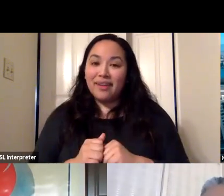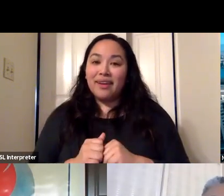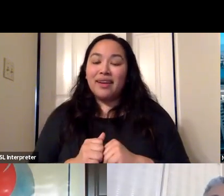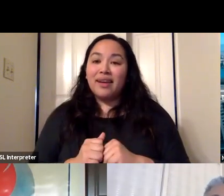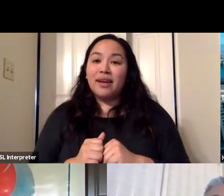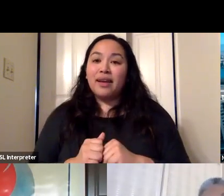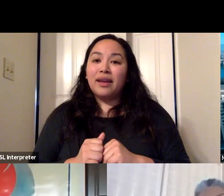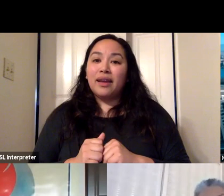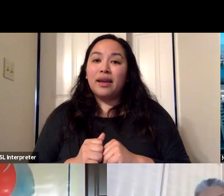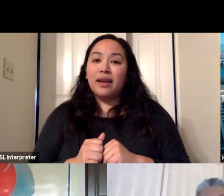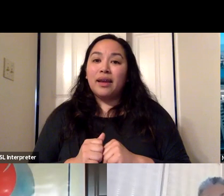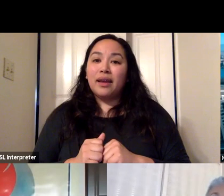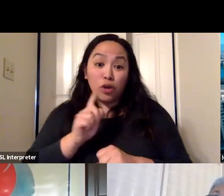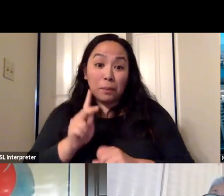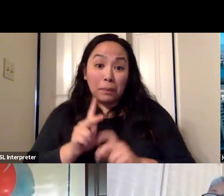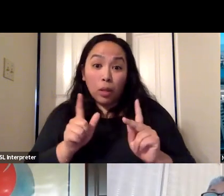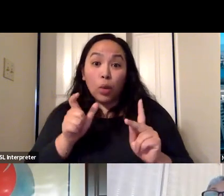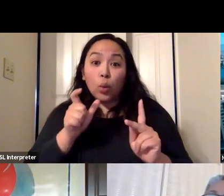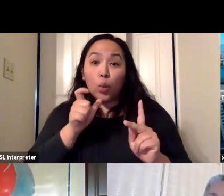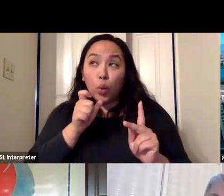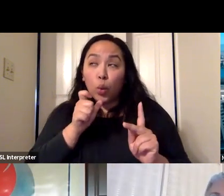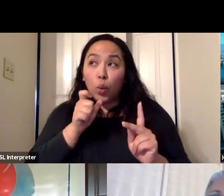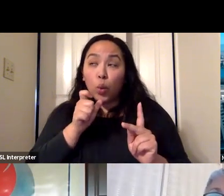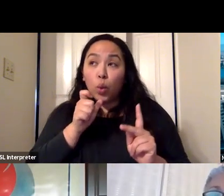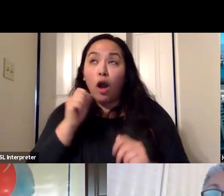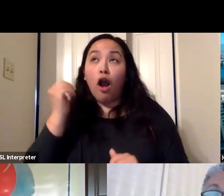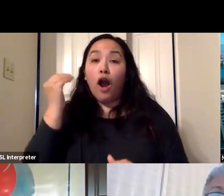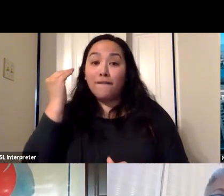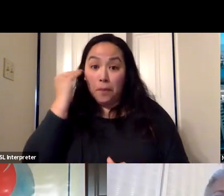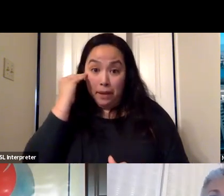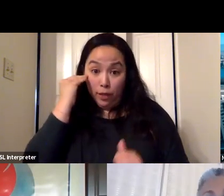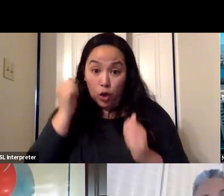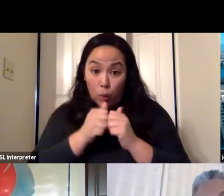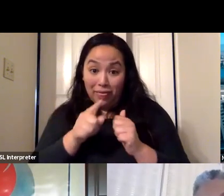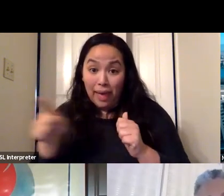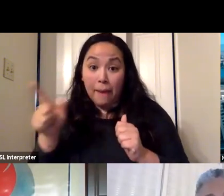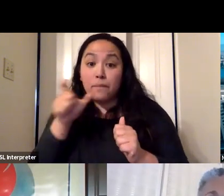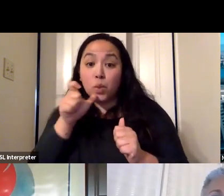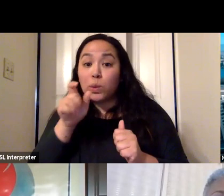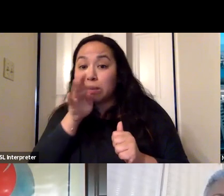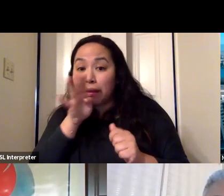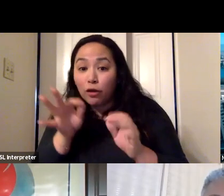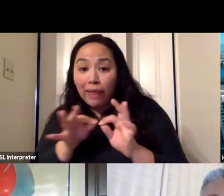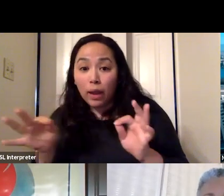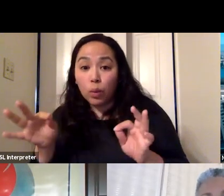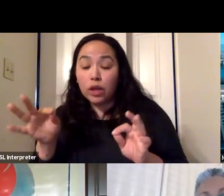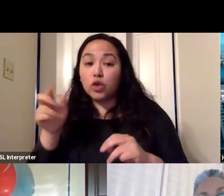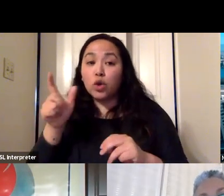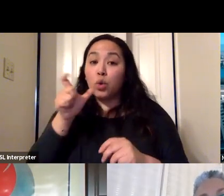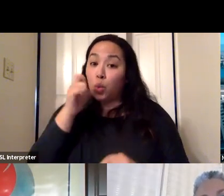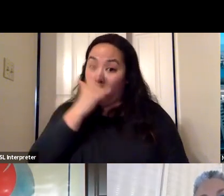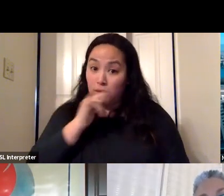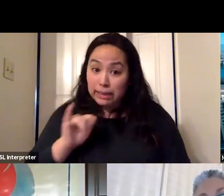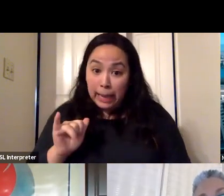people who are comfortable to them and who are familiar with them, who speak their language, who look like them, who are in their community.